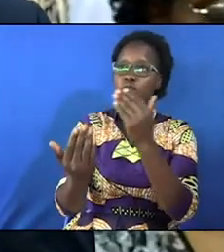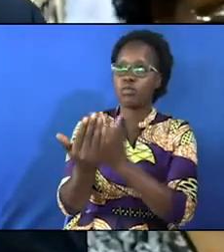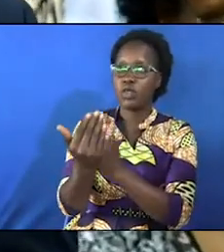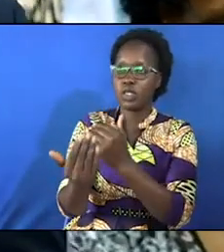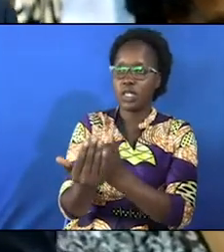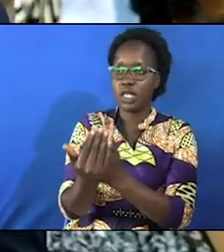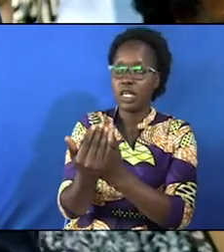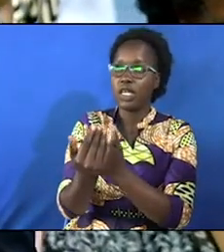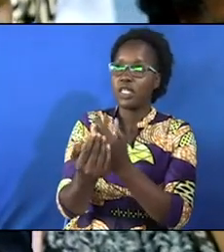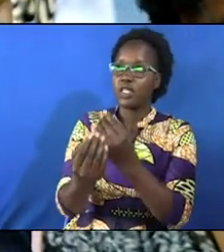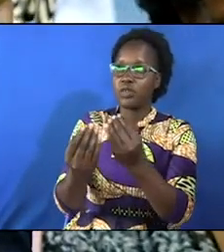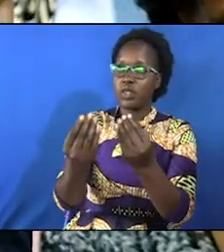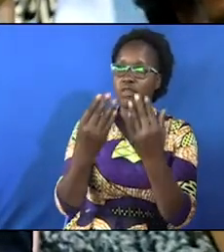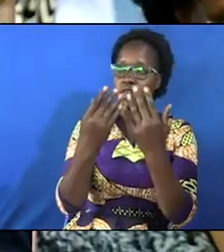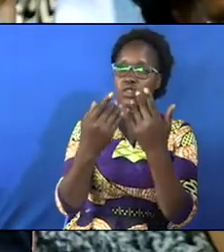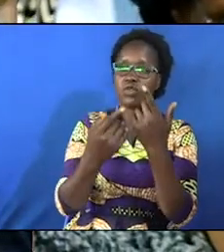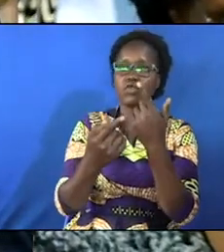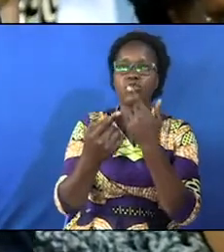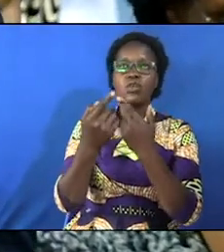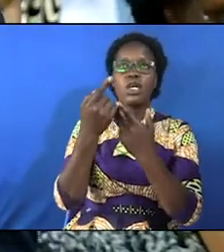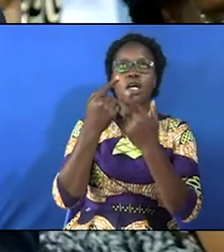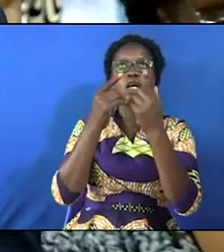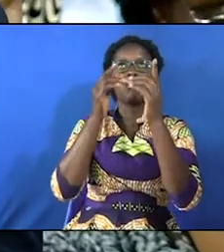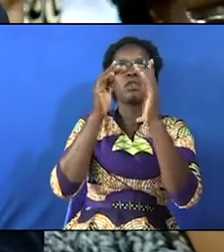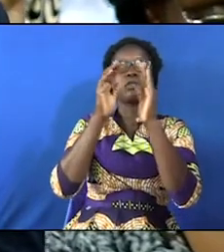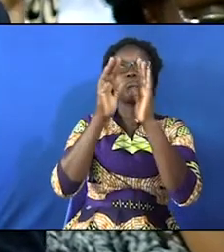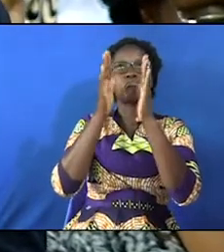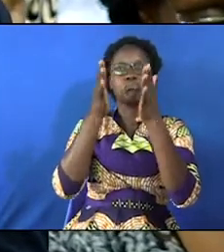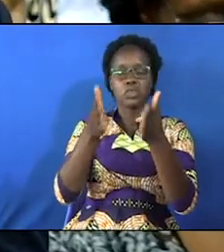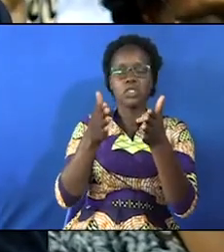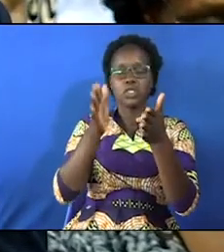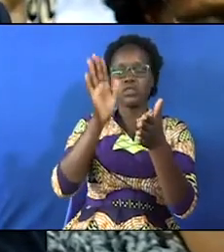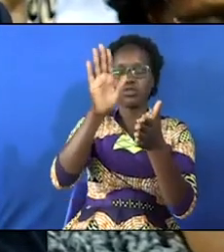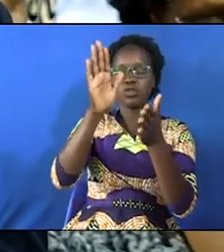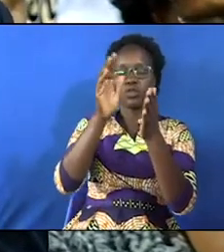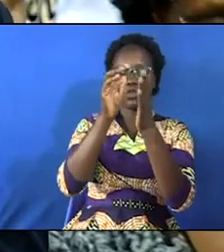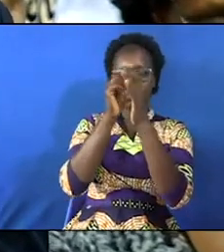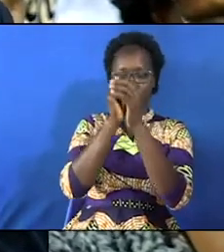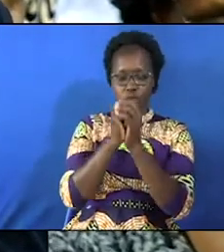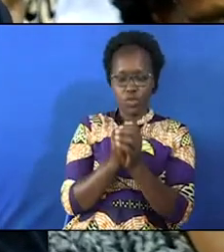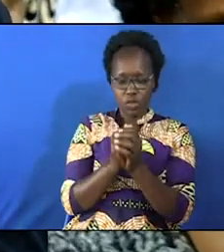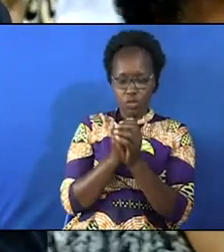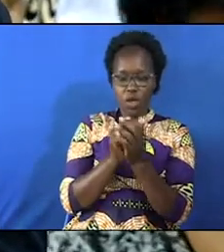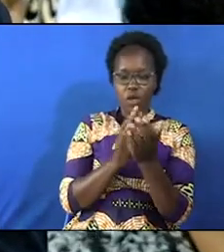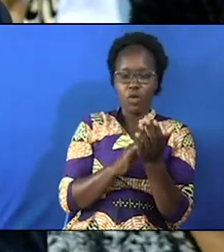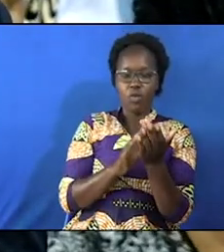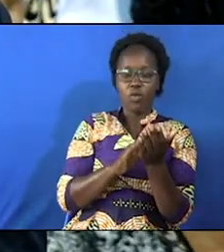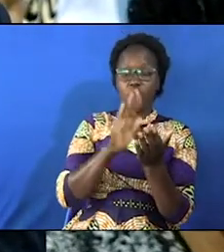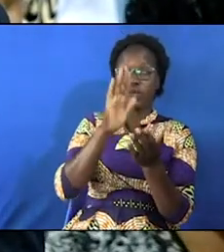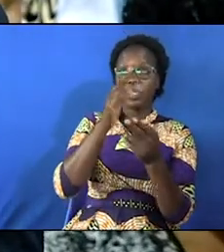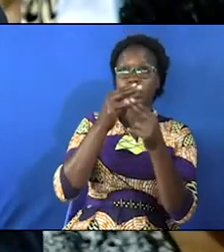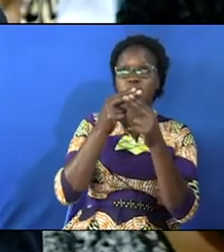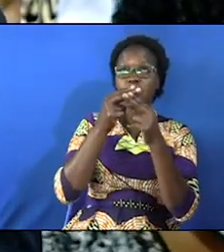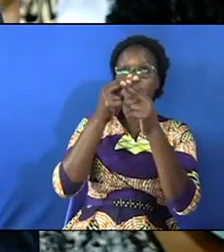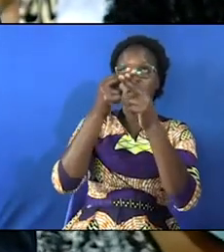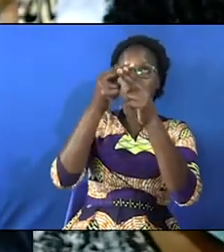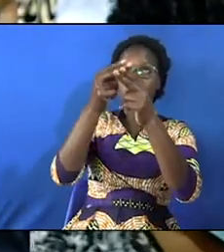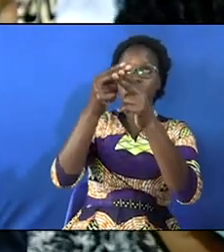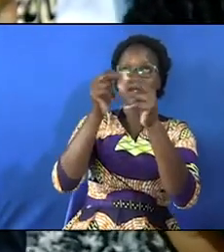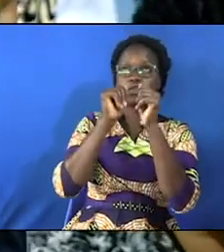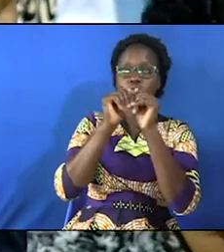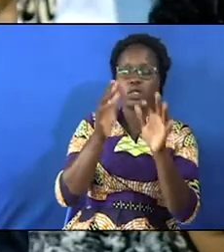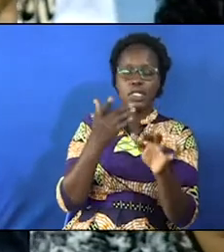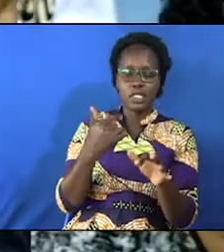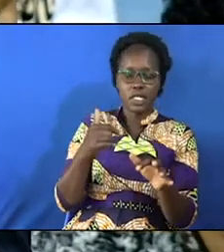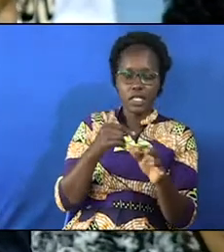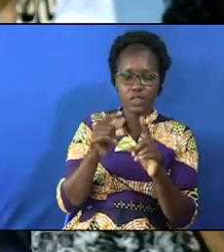gave us to come in your presence in worship we praise your name lord that you have blessed